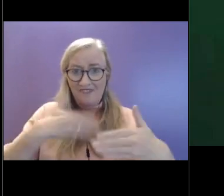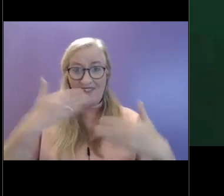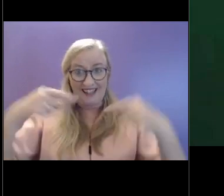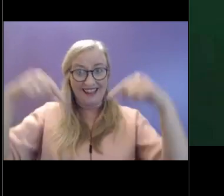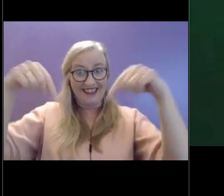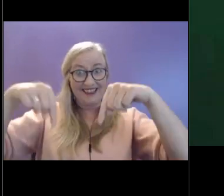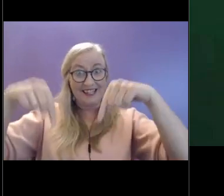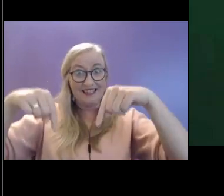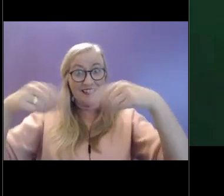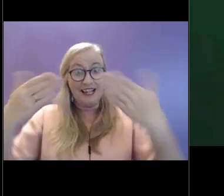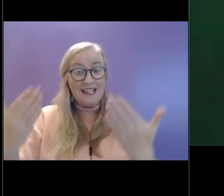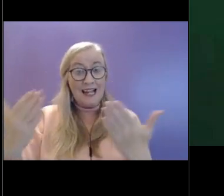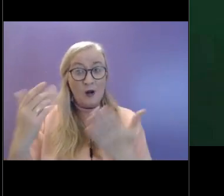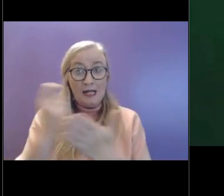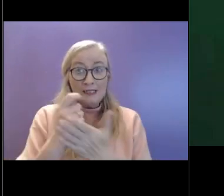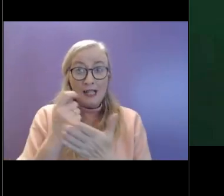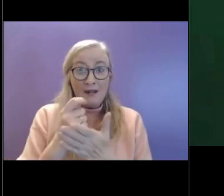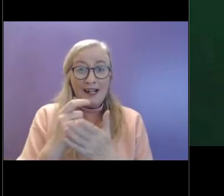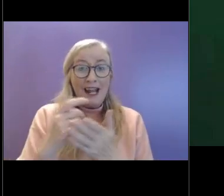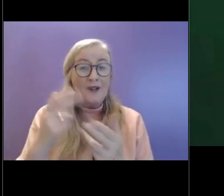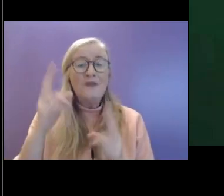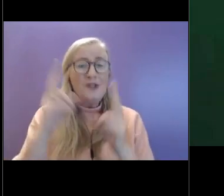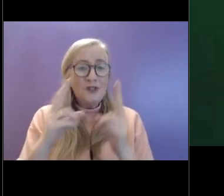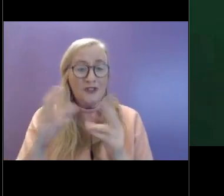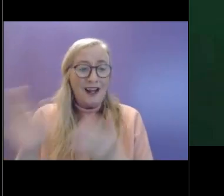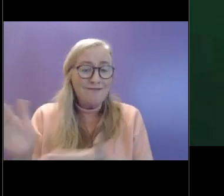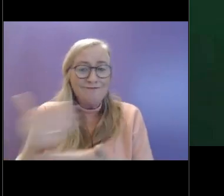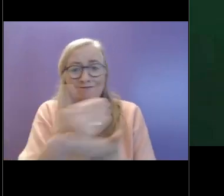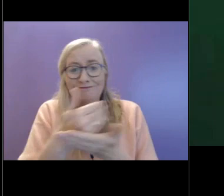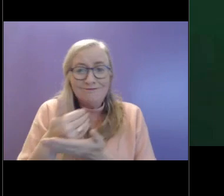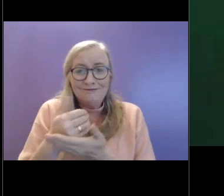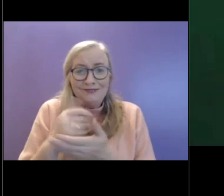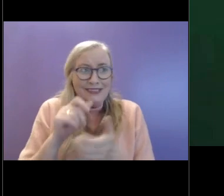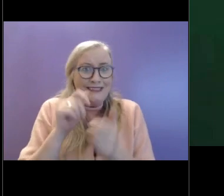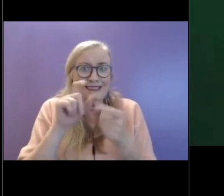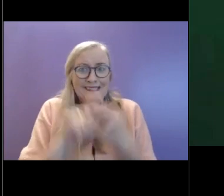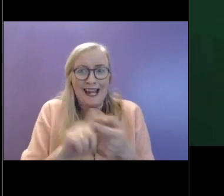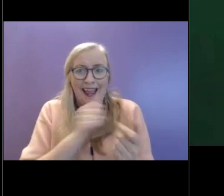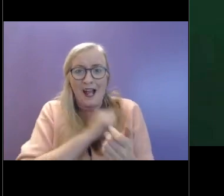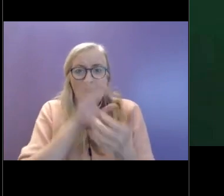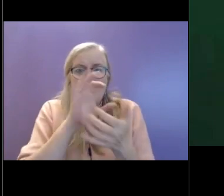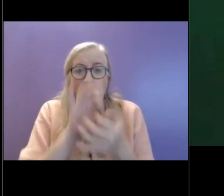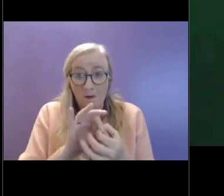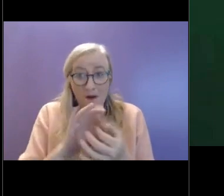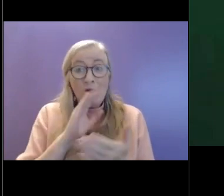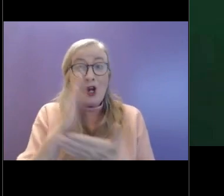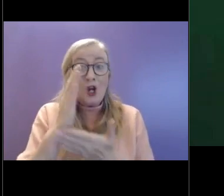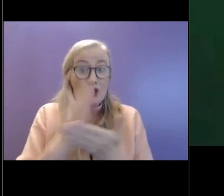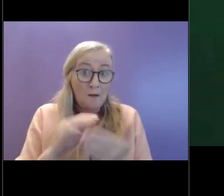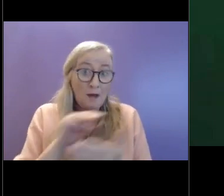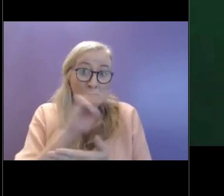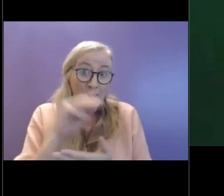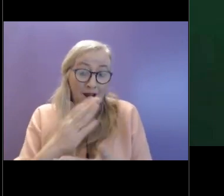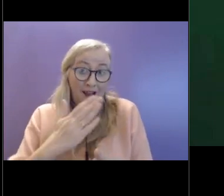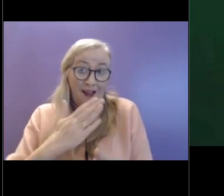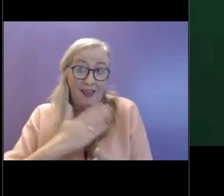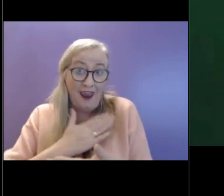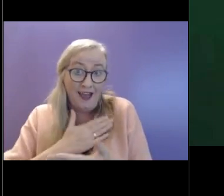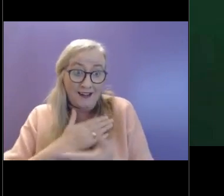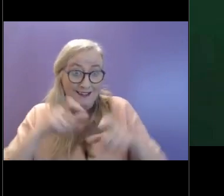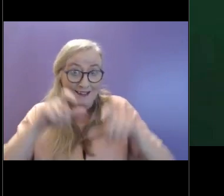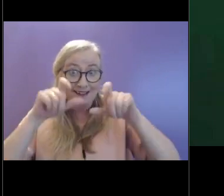of maybe hibernation and then regeneration in spring. And so for some people, that hibernation and that kind of taking